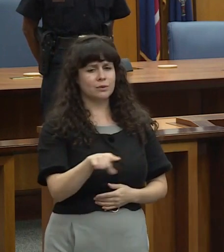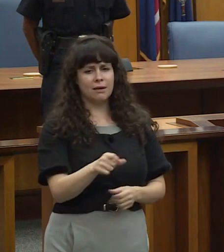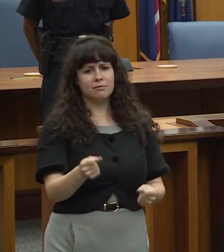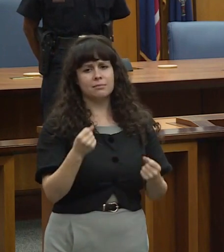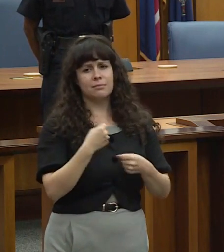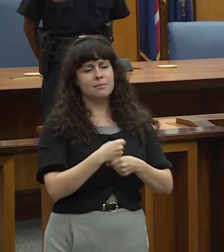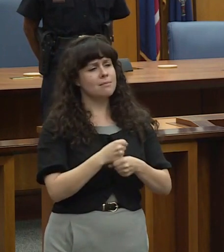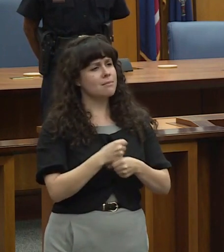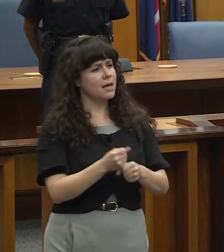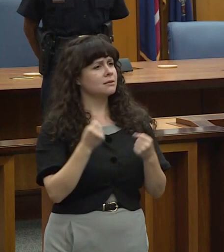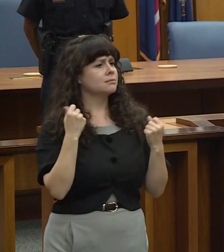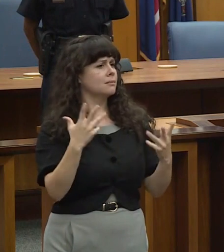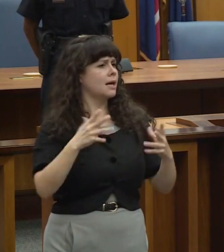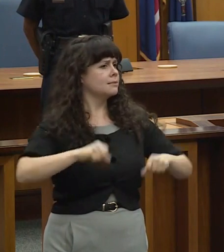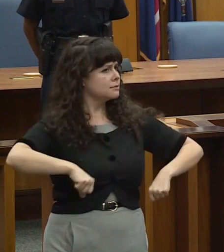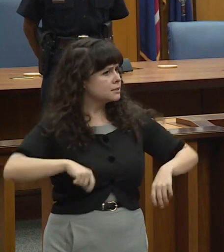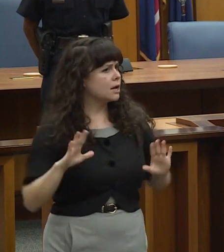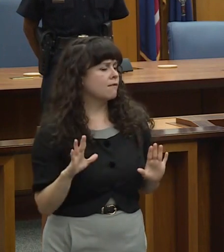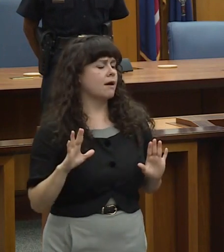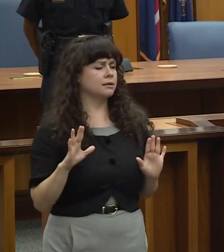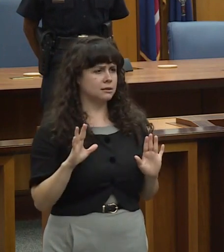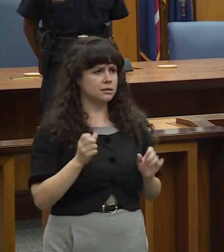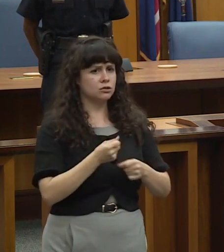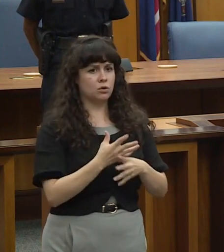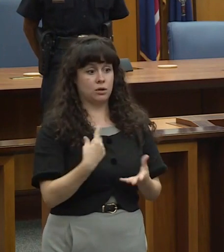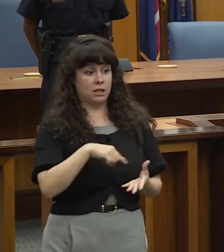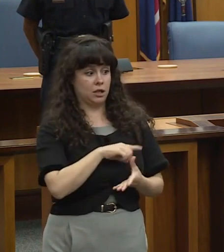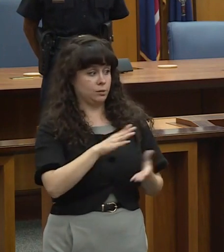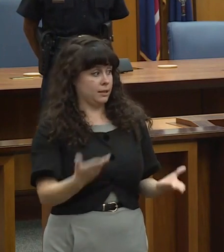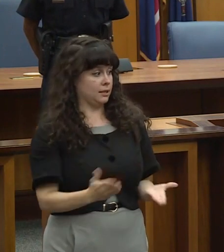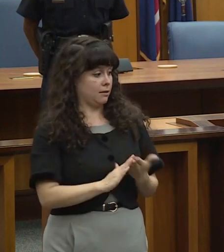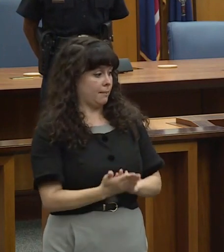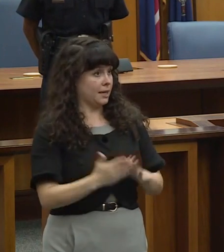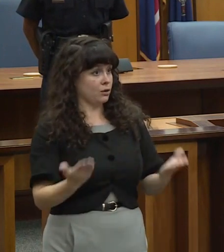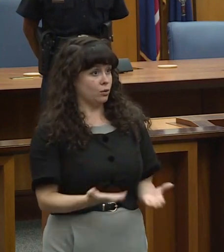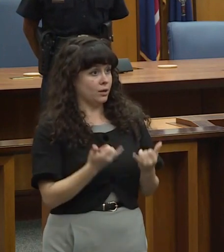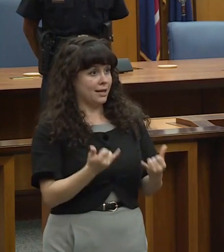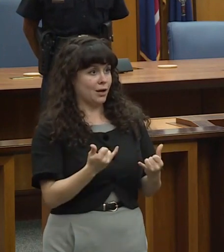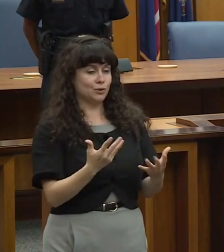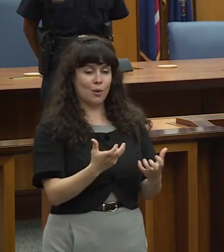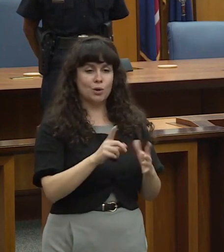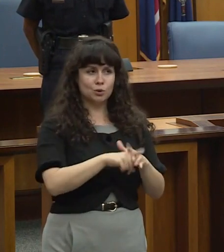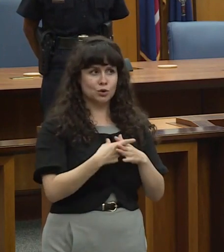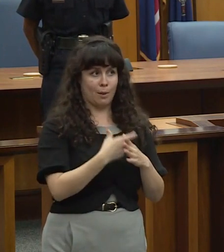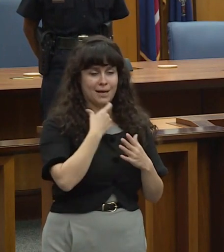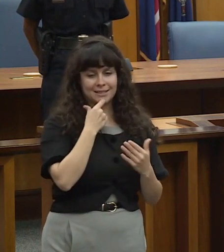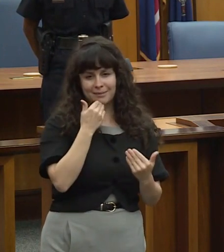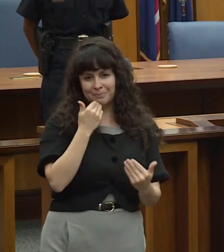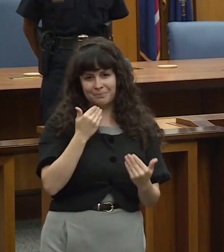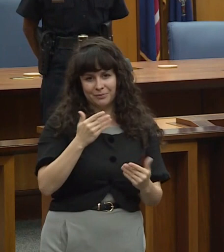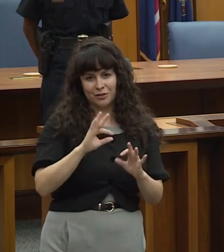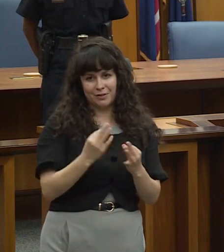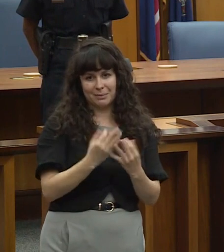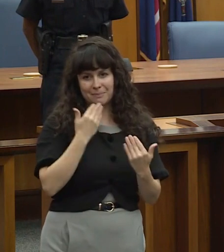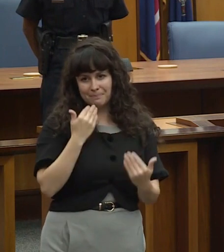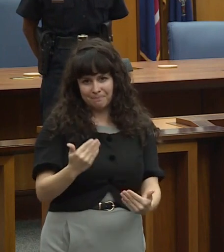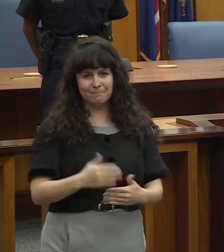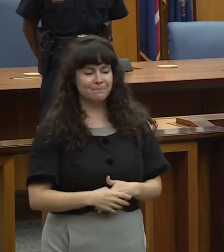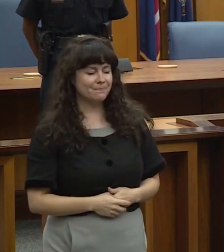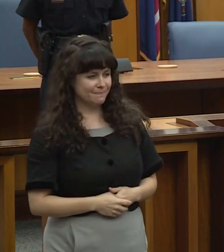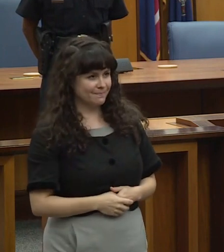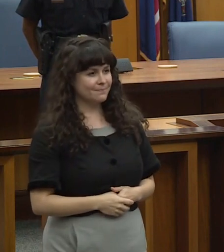years that have brought myself and brought us here I just want to just publicly start off by saying thank you thank you.